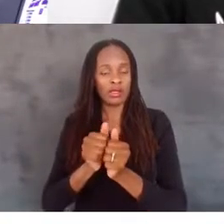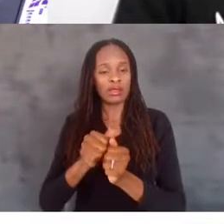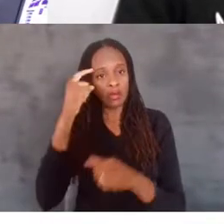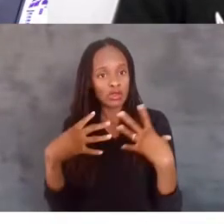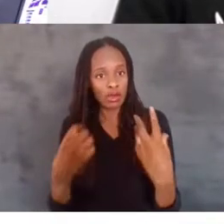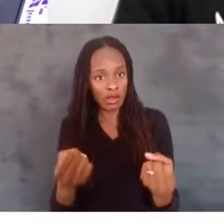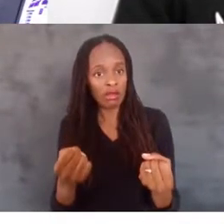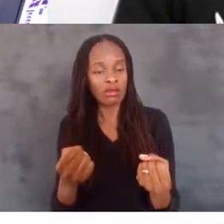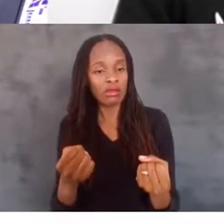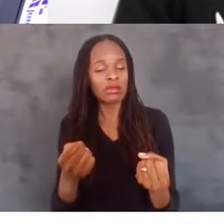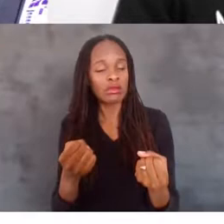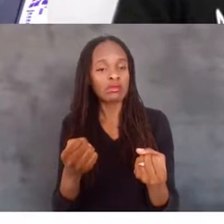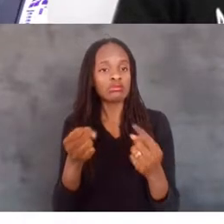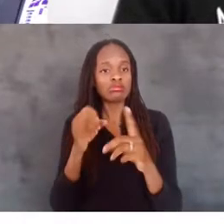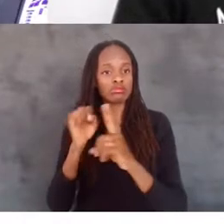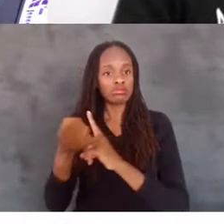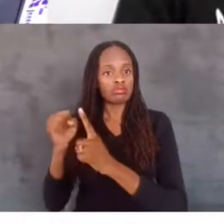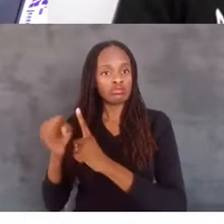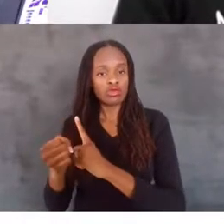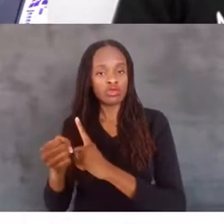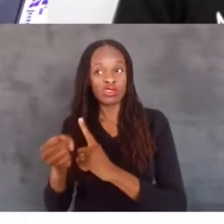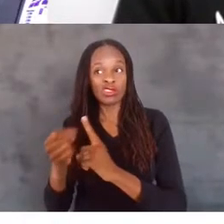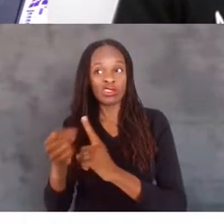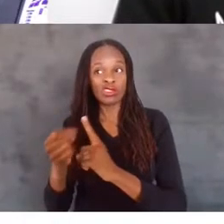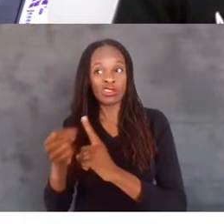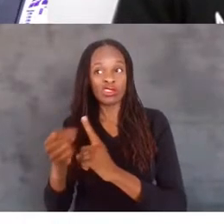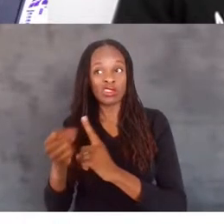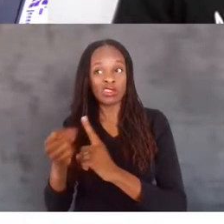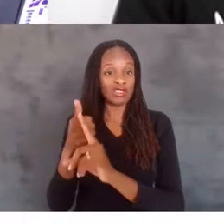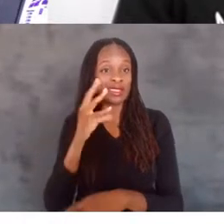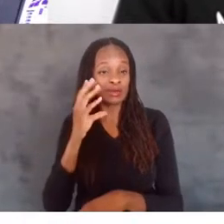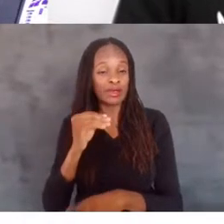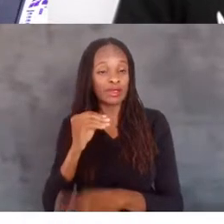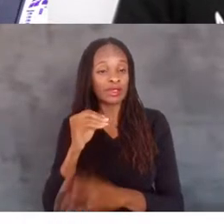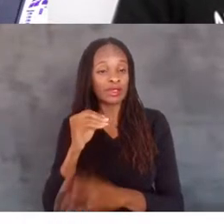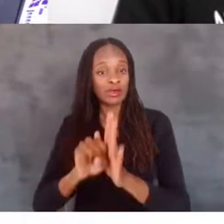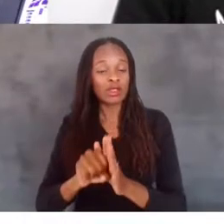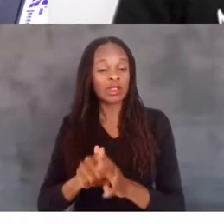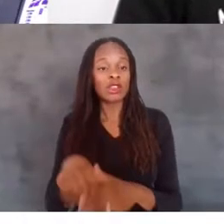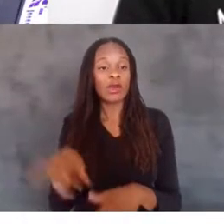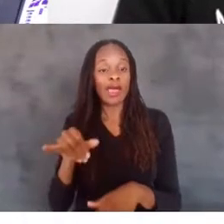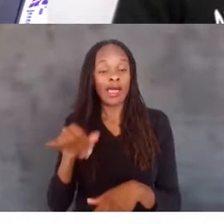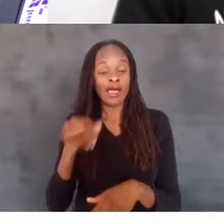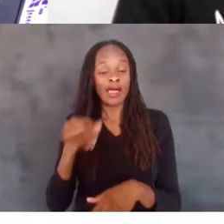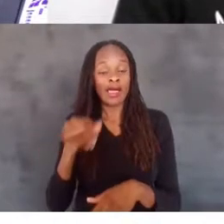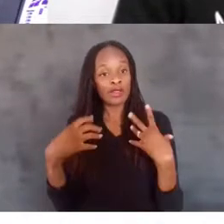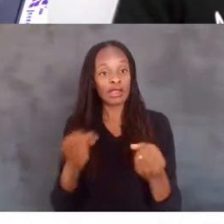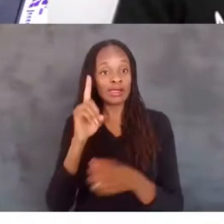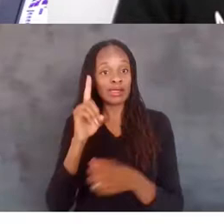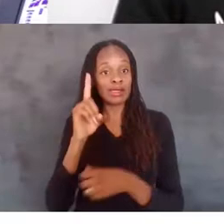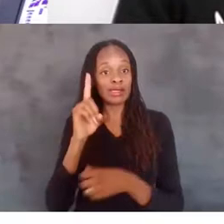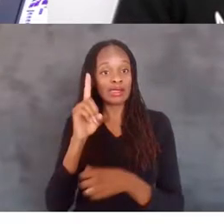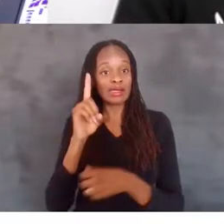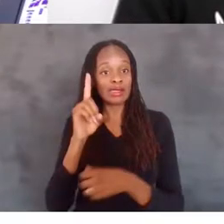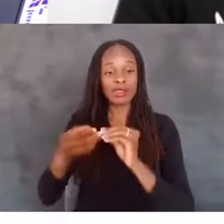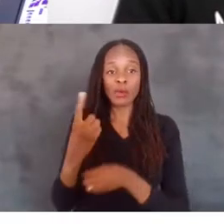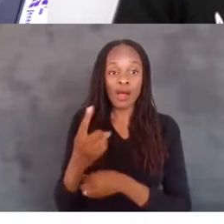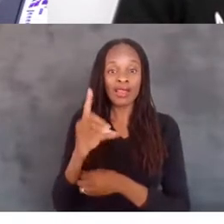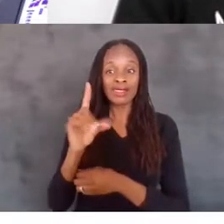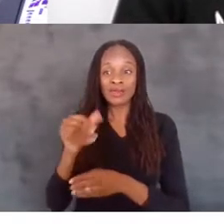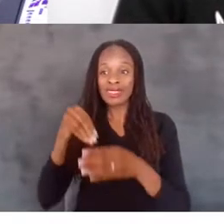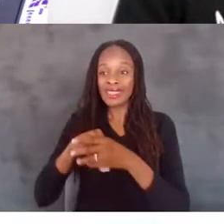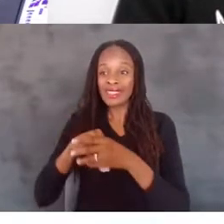experiencing symptoms. So, you know, as disability or as mental health disabilities are the number one disability in the